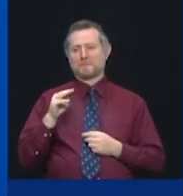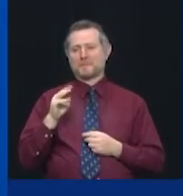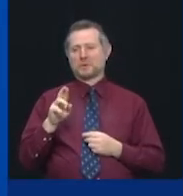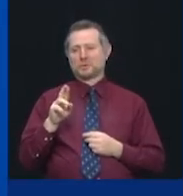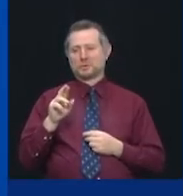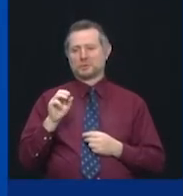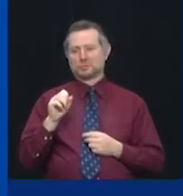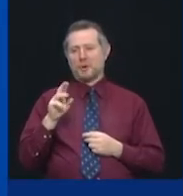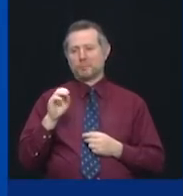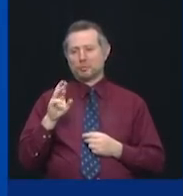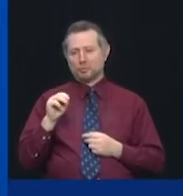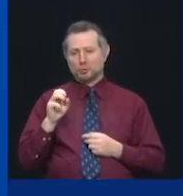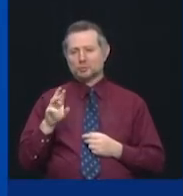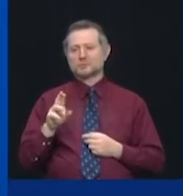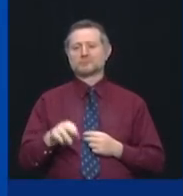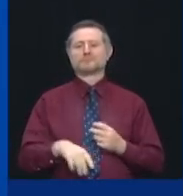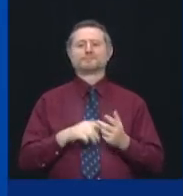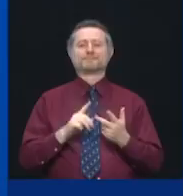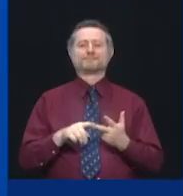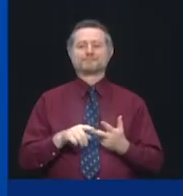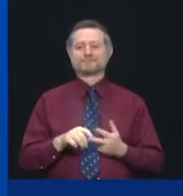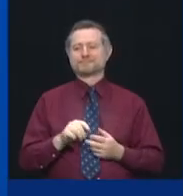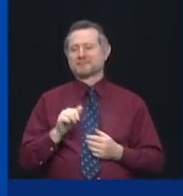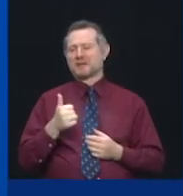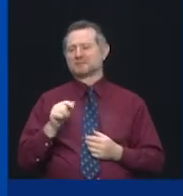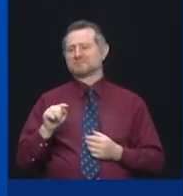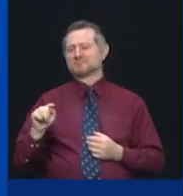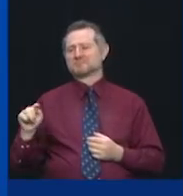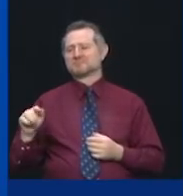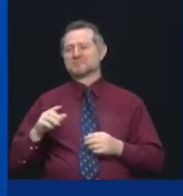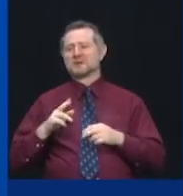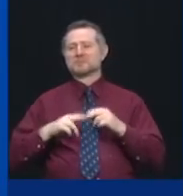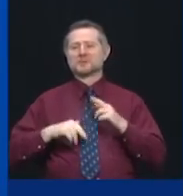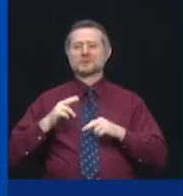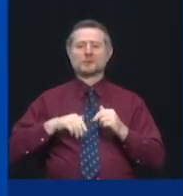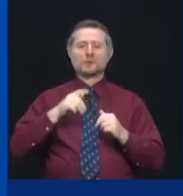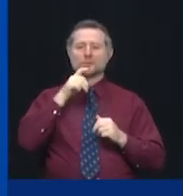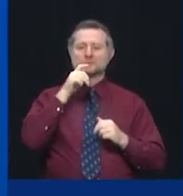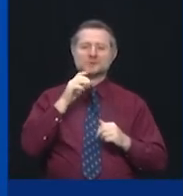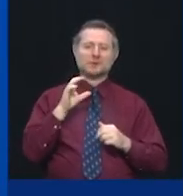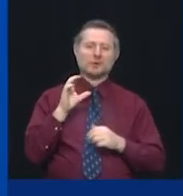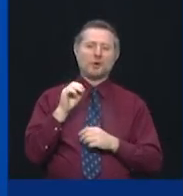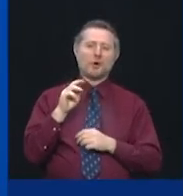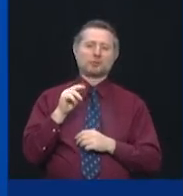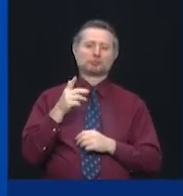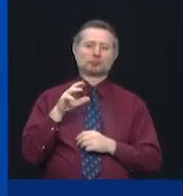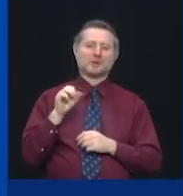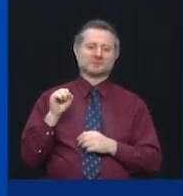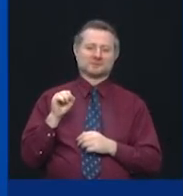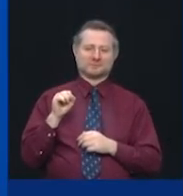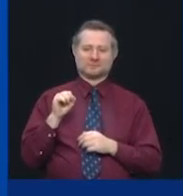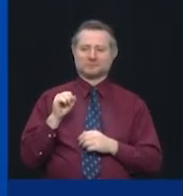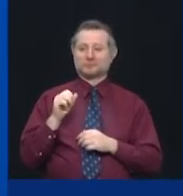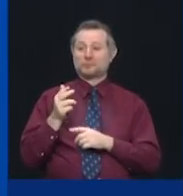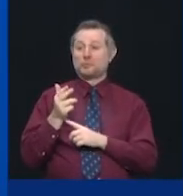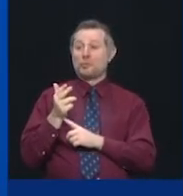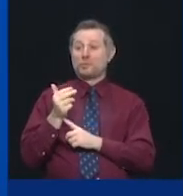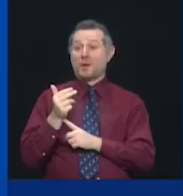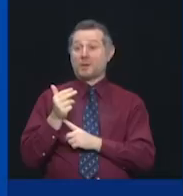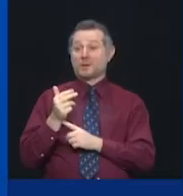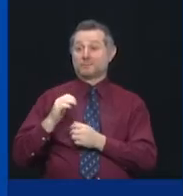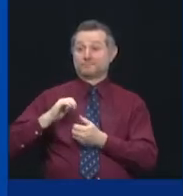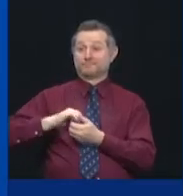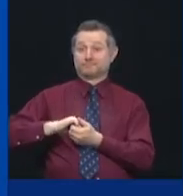Planning Association, and the Building Congress, the hotel industry, so many important partners to this